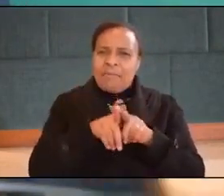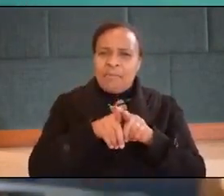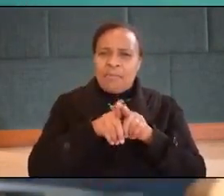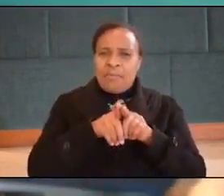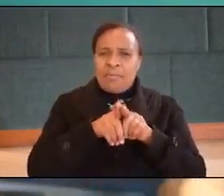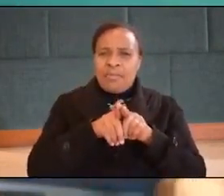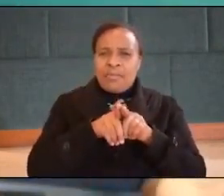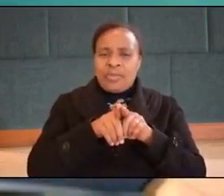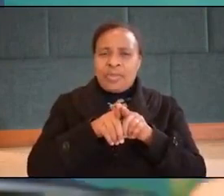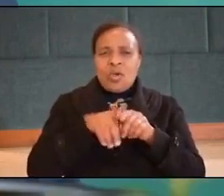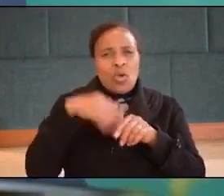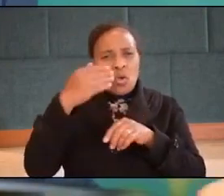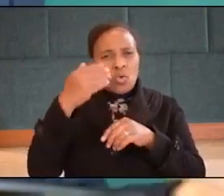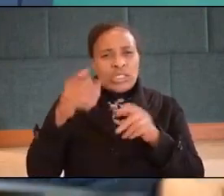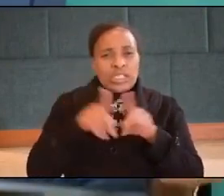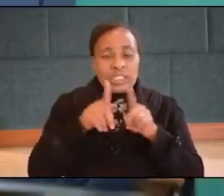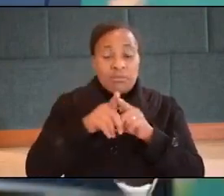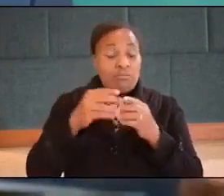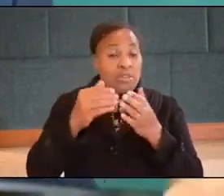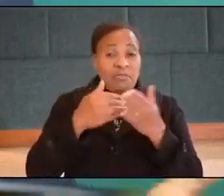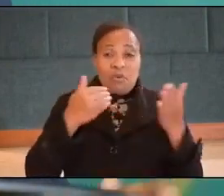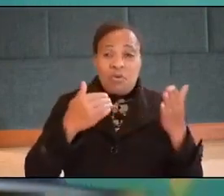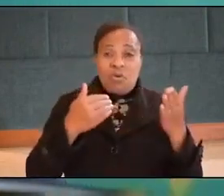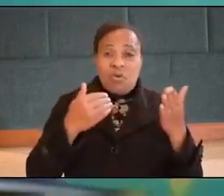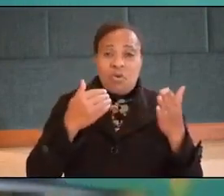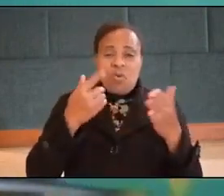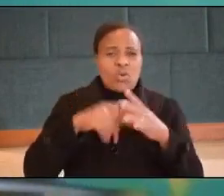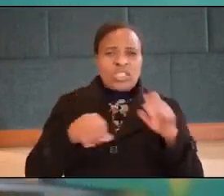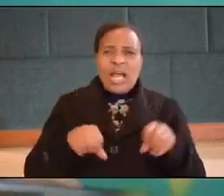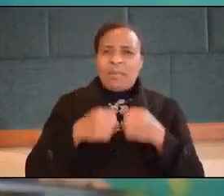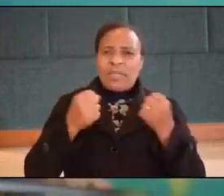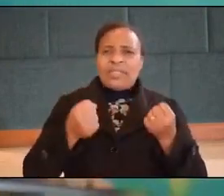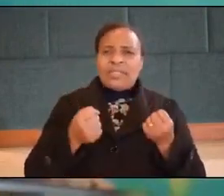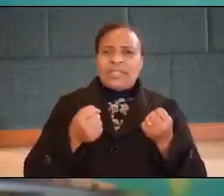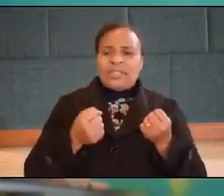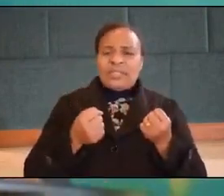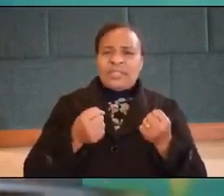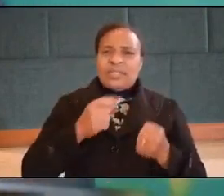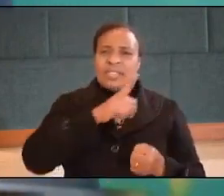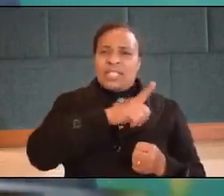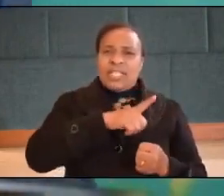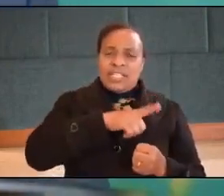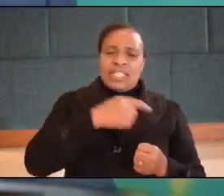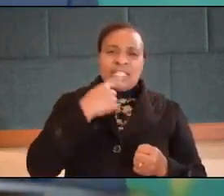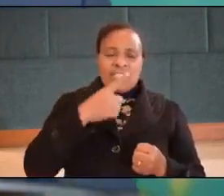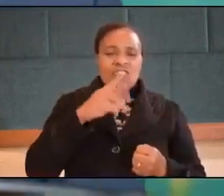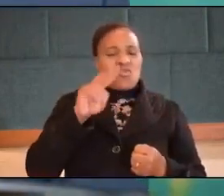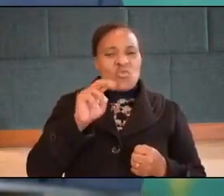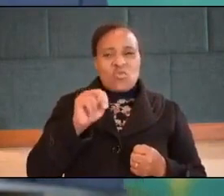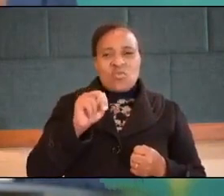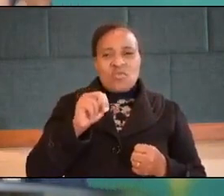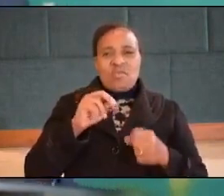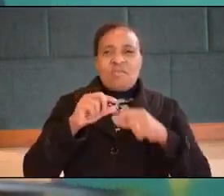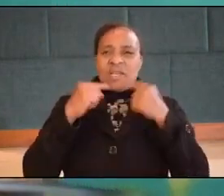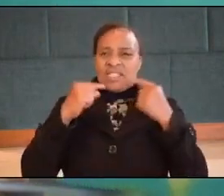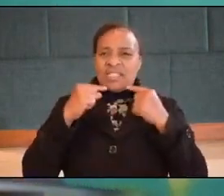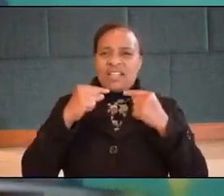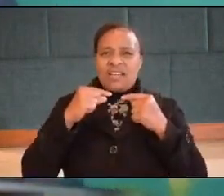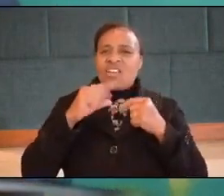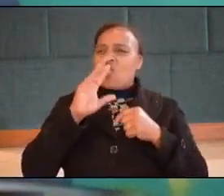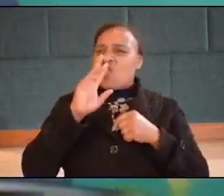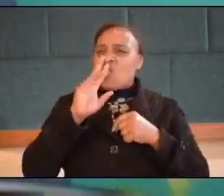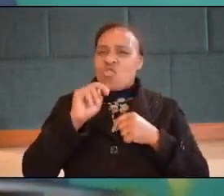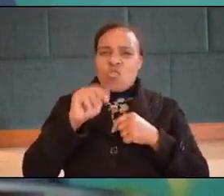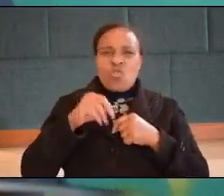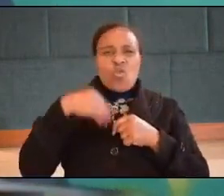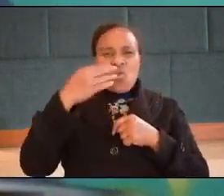has it always been like this before or what happened the lady said no pastor it has not always